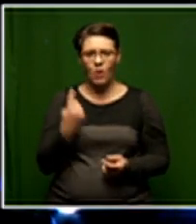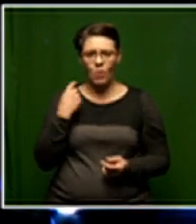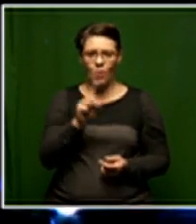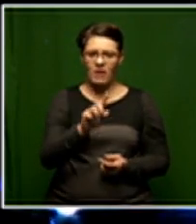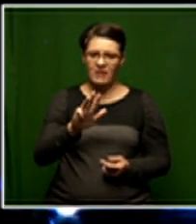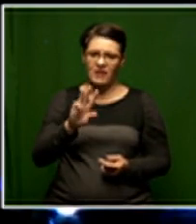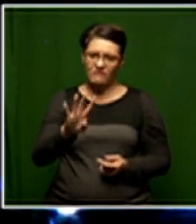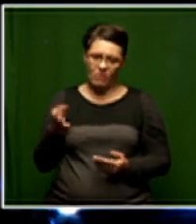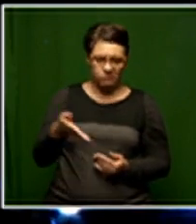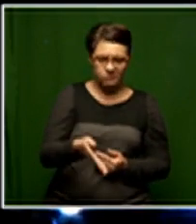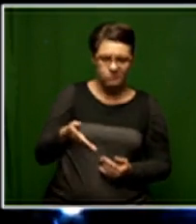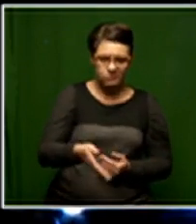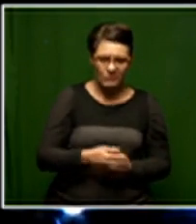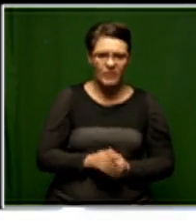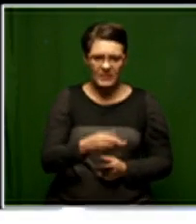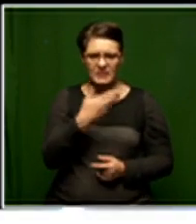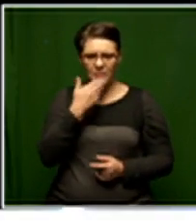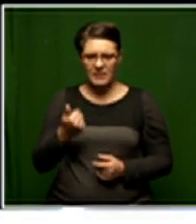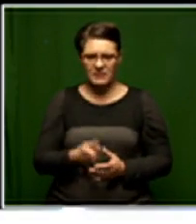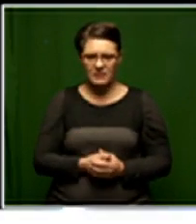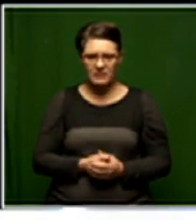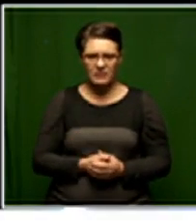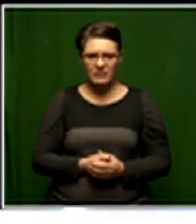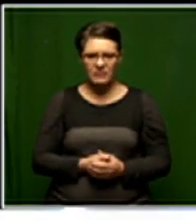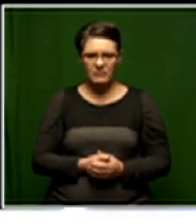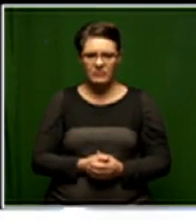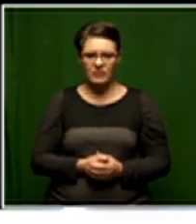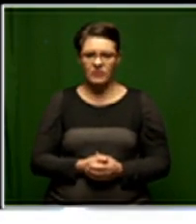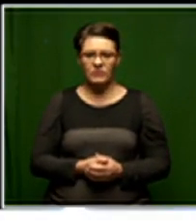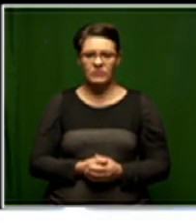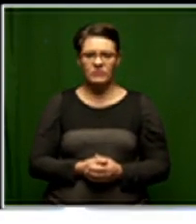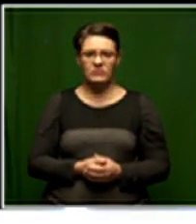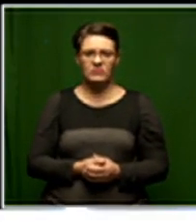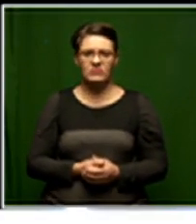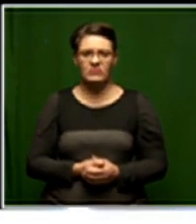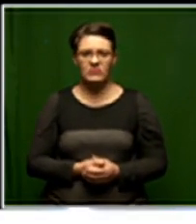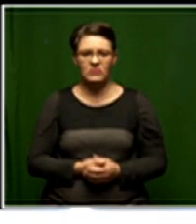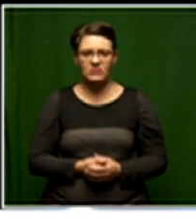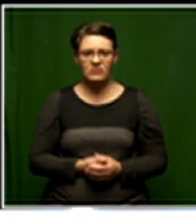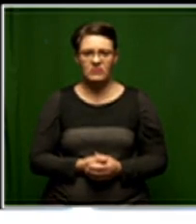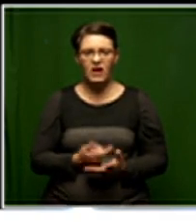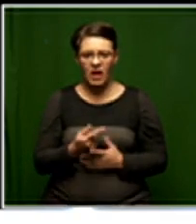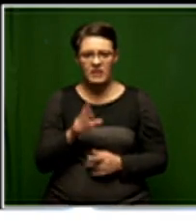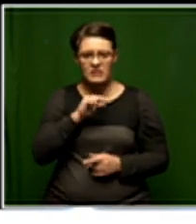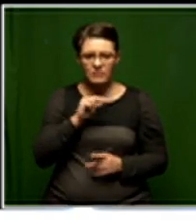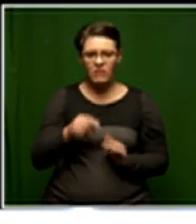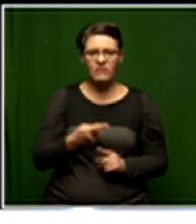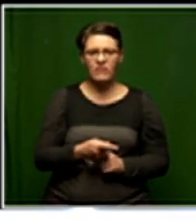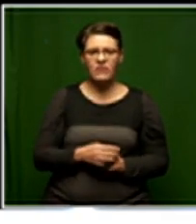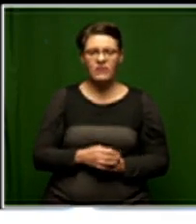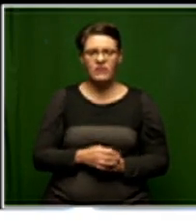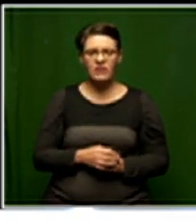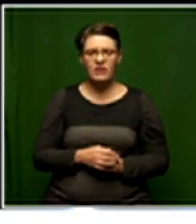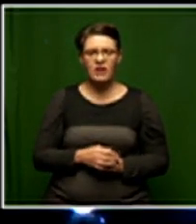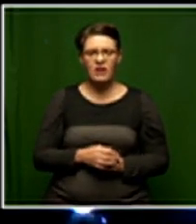1994, and I think this is the best one from that stage. I'm not the leader anymore, let me just put that, so I can't speak on behalf of. But as an